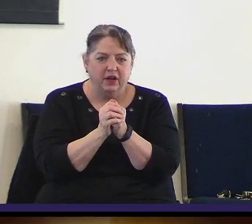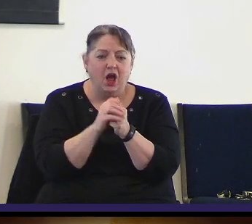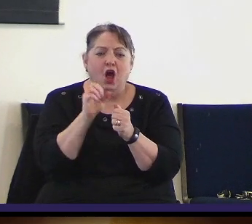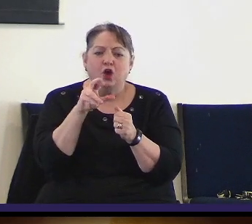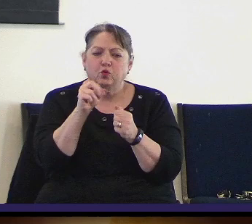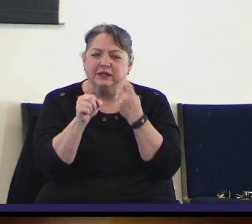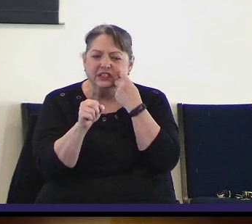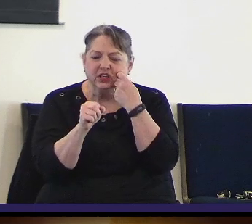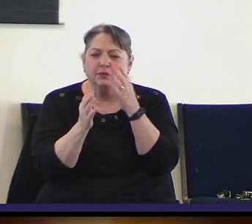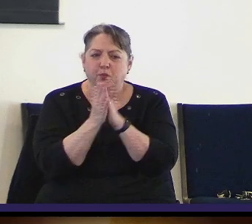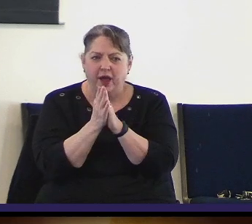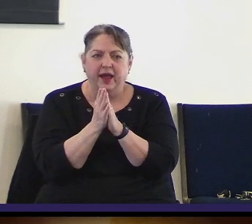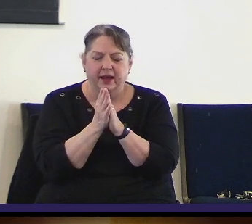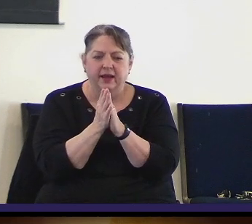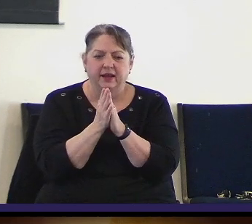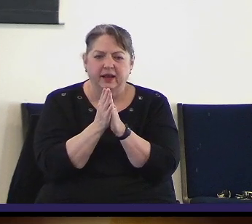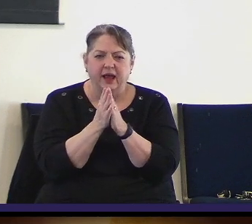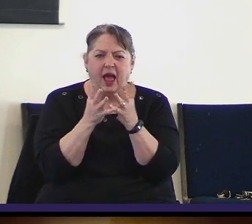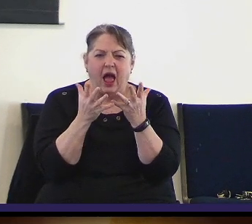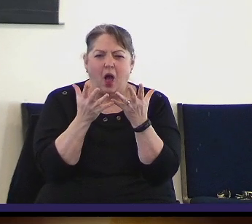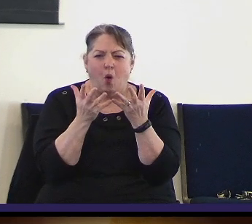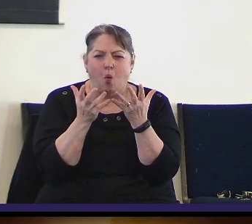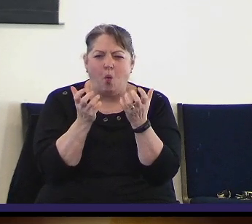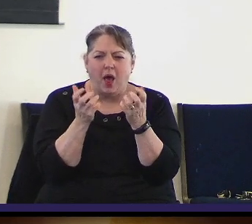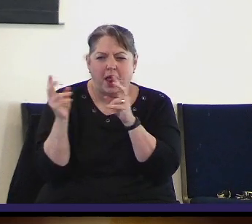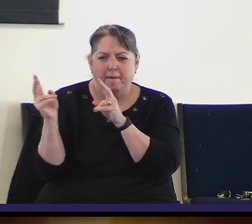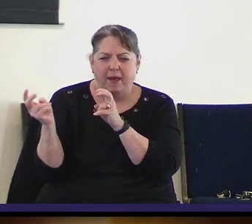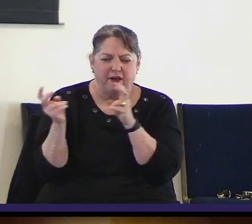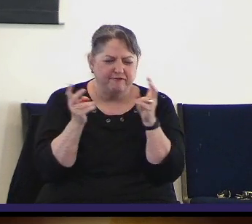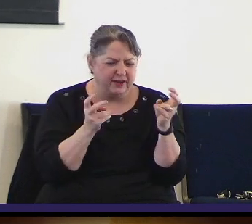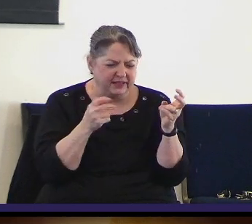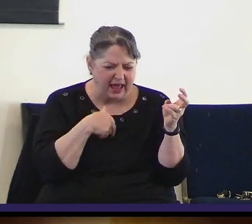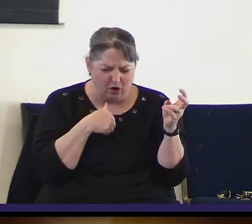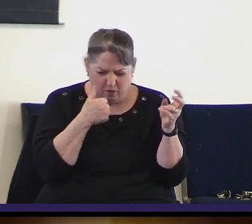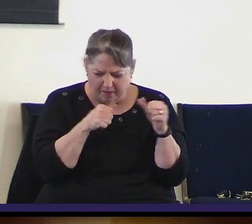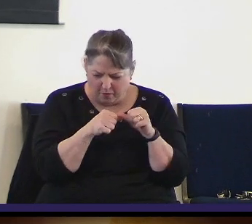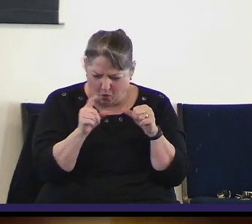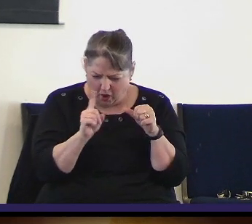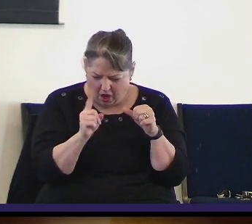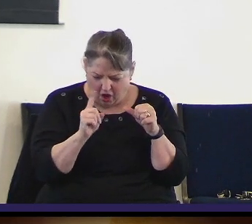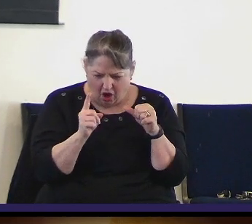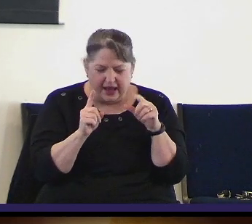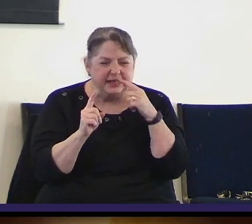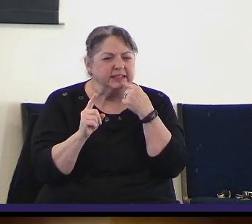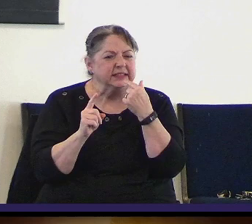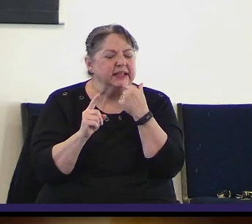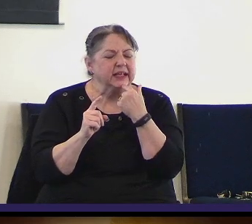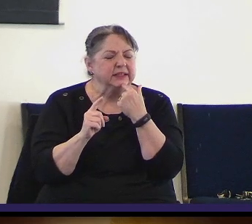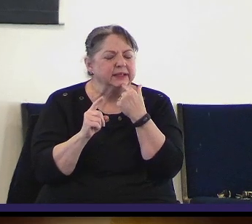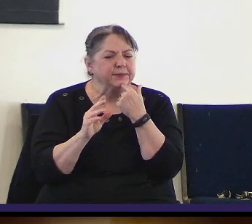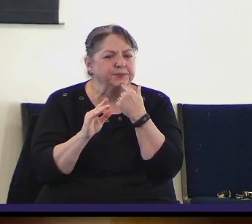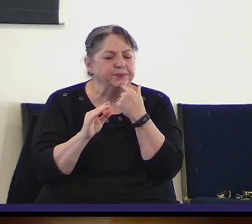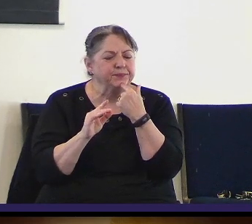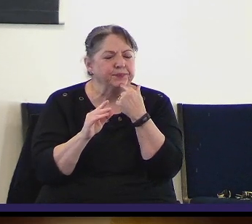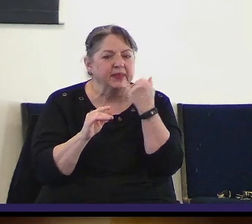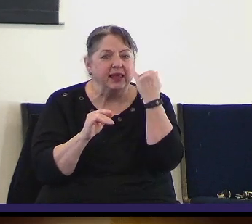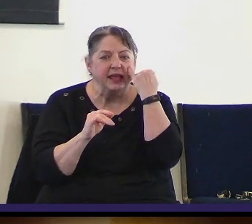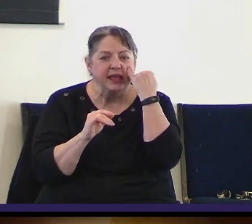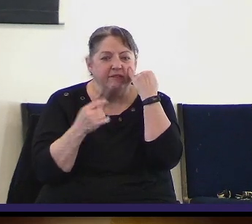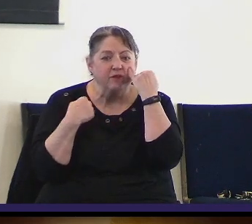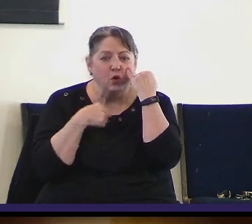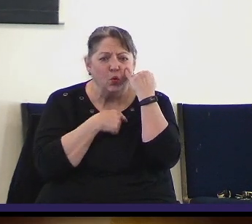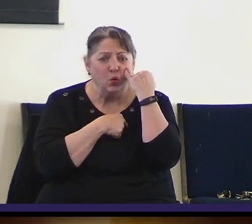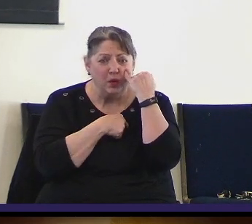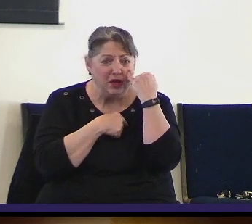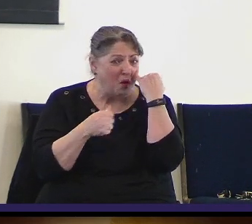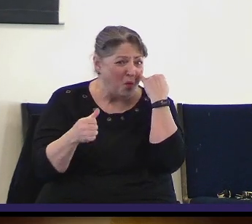scripture. And I'm going to paraphrase it. And I don't know where it's found, but it is in scripture, I promise. And it talks about how if we will